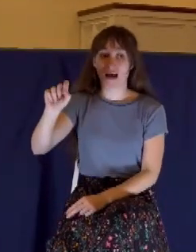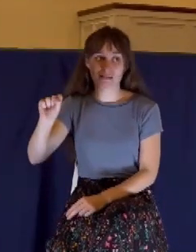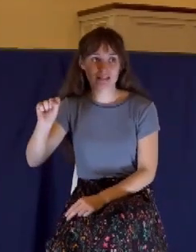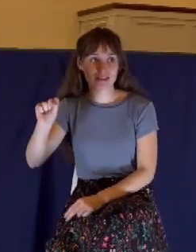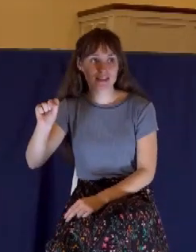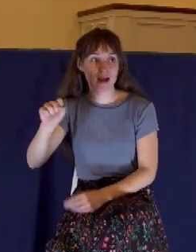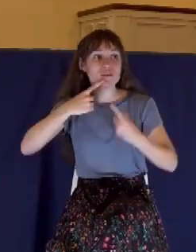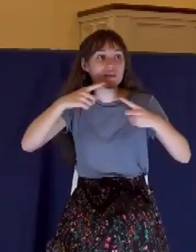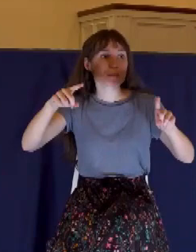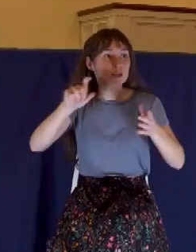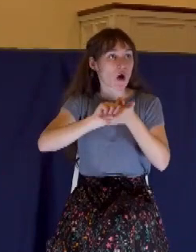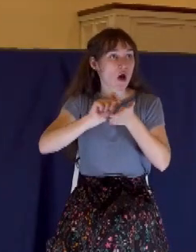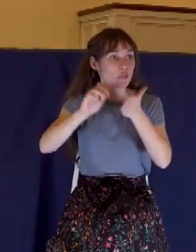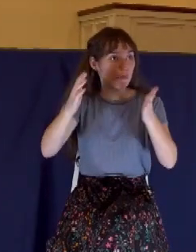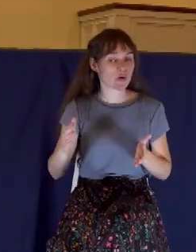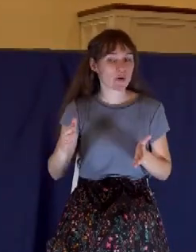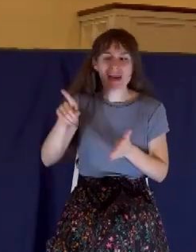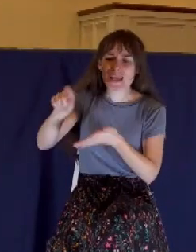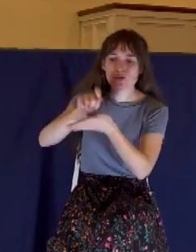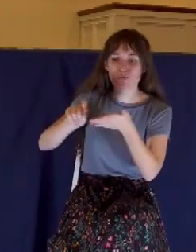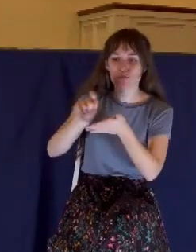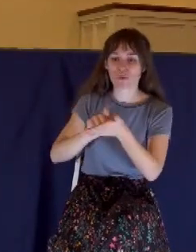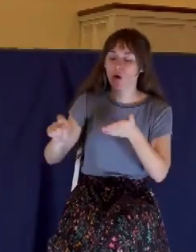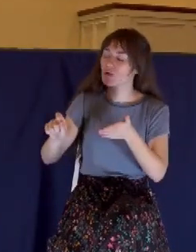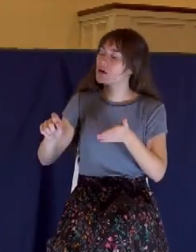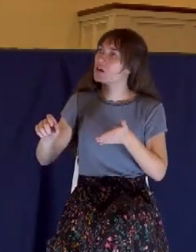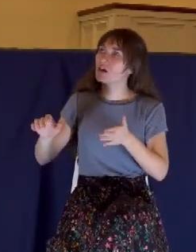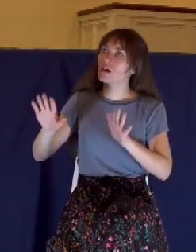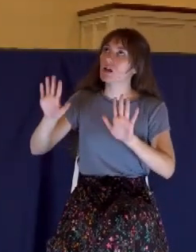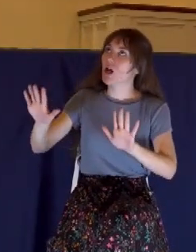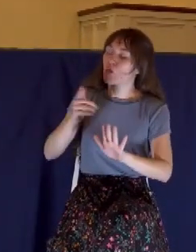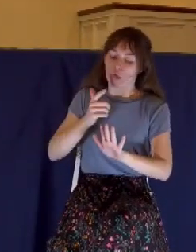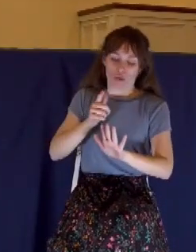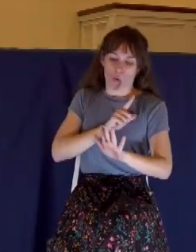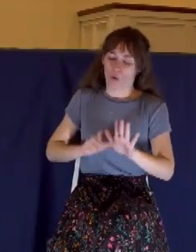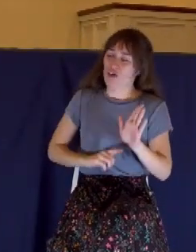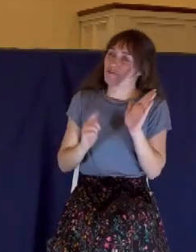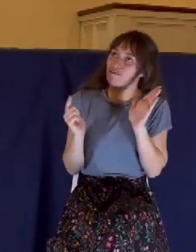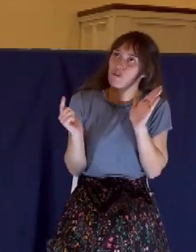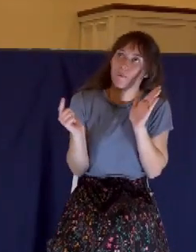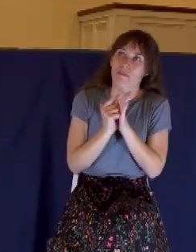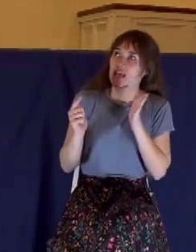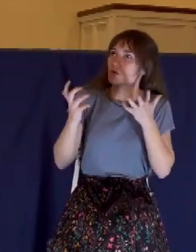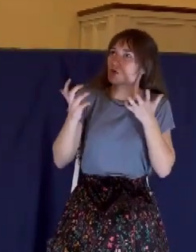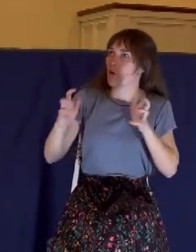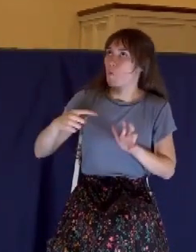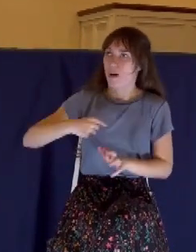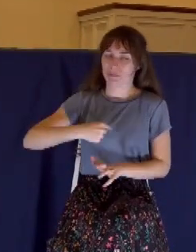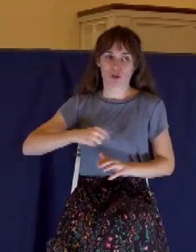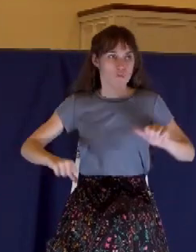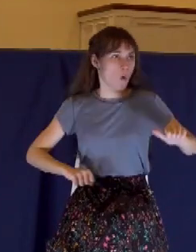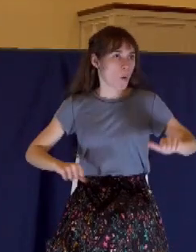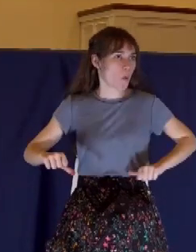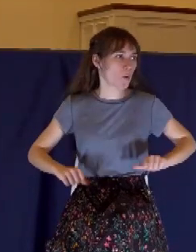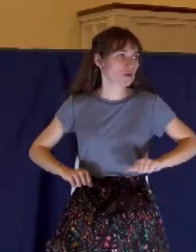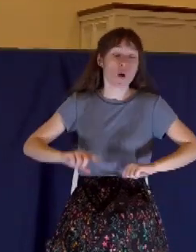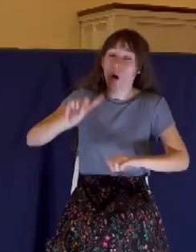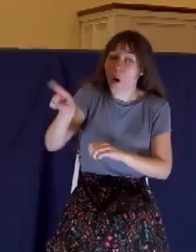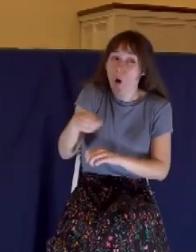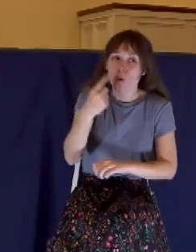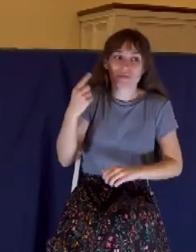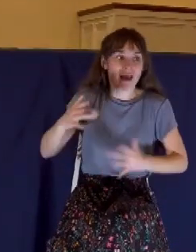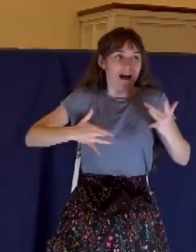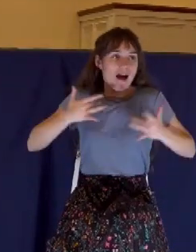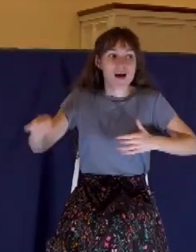also said, forbid it, Lord, that I should boast save in the depth of Christ my God. All the vain things that charm me